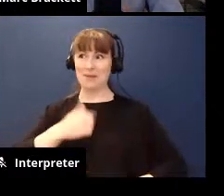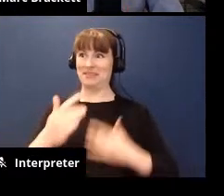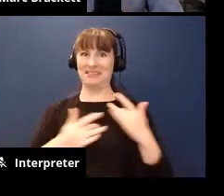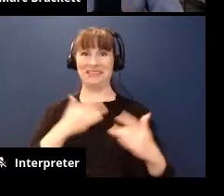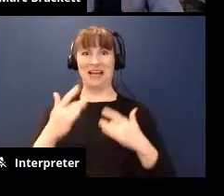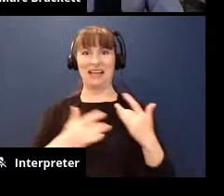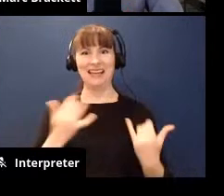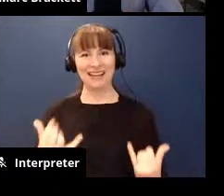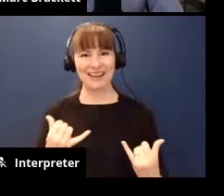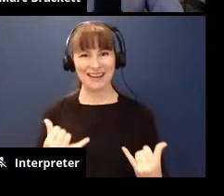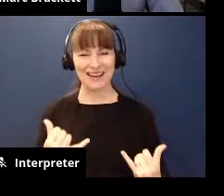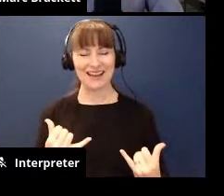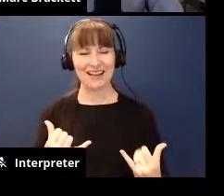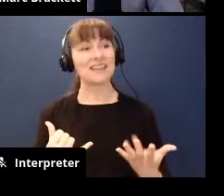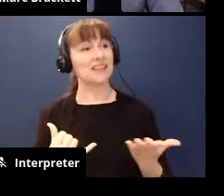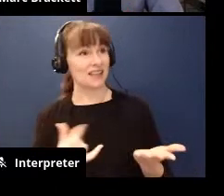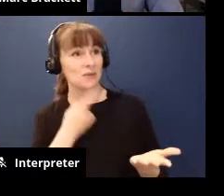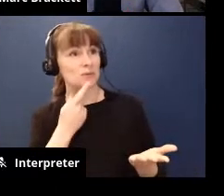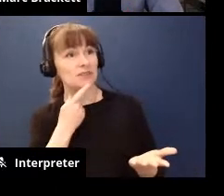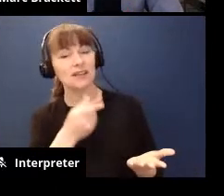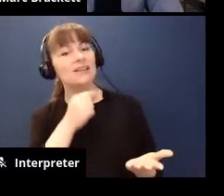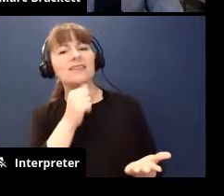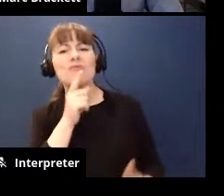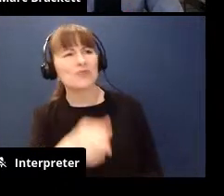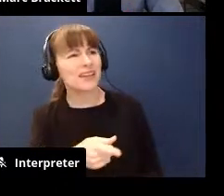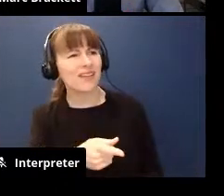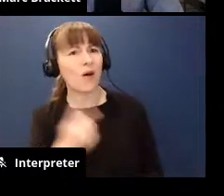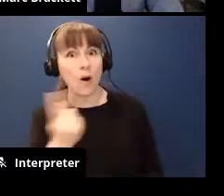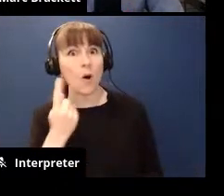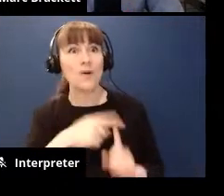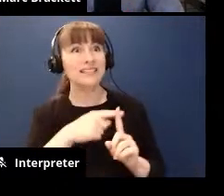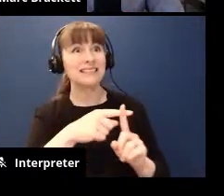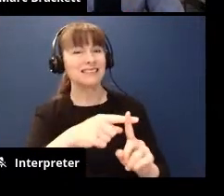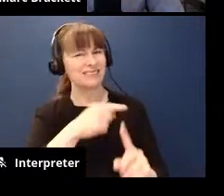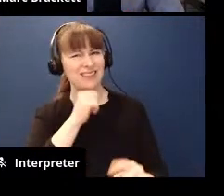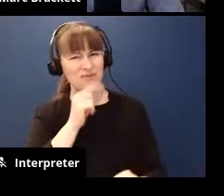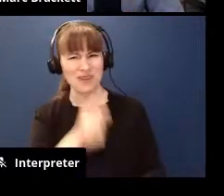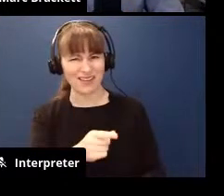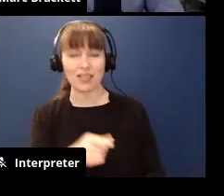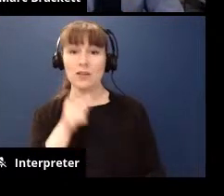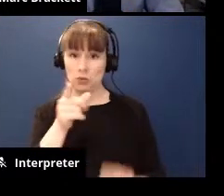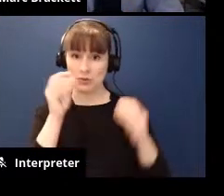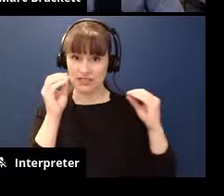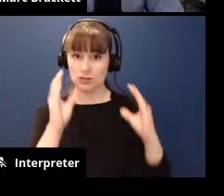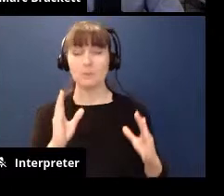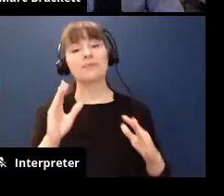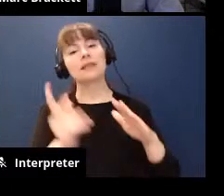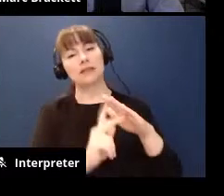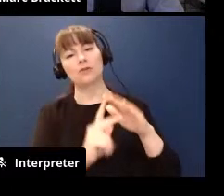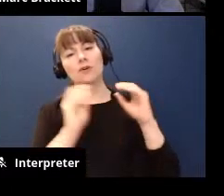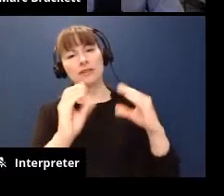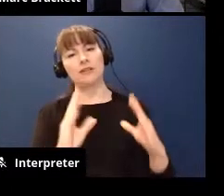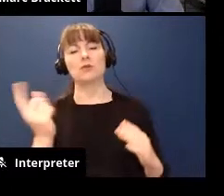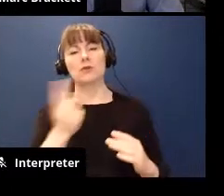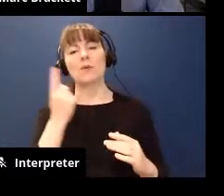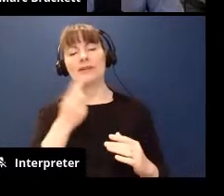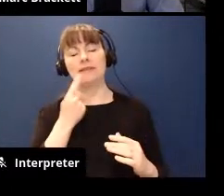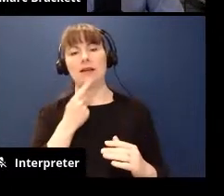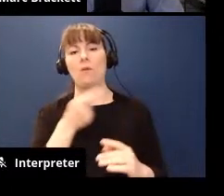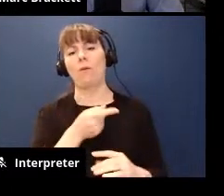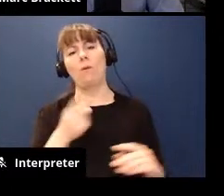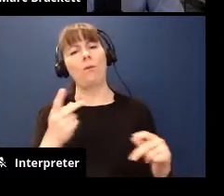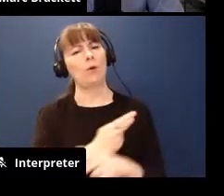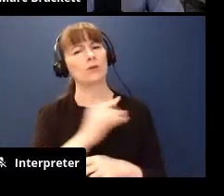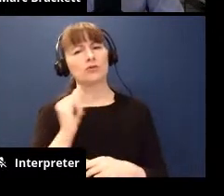into this like as you said like it's not real yeah you know like if you're a teacher like kindergarten teachers i always say like they have the